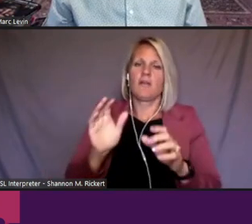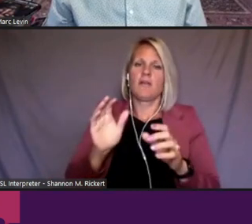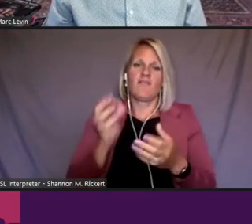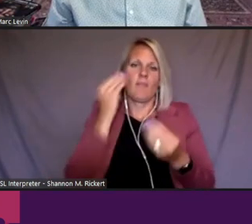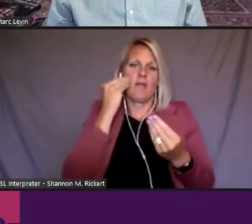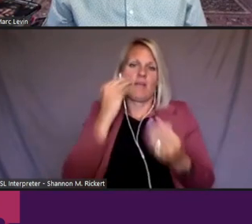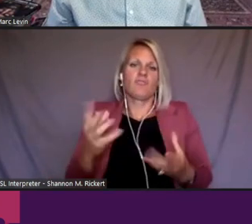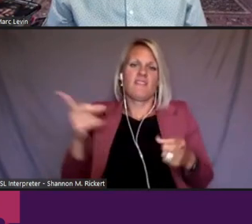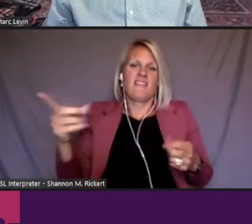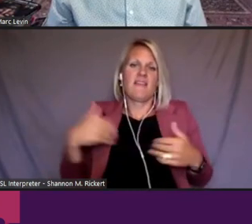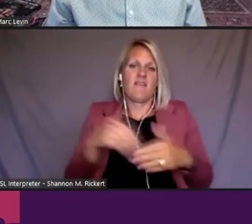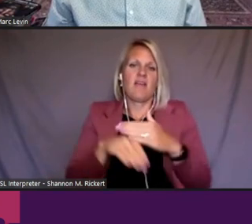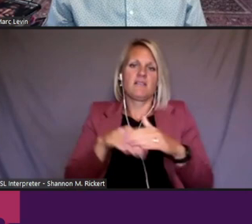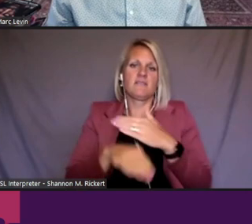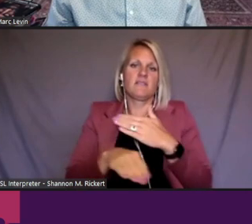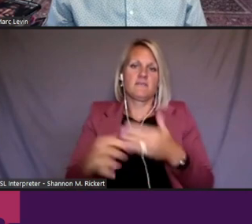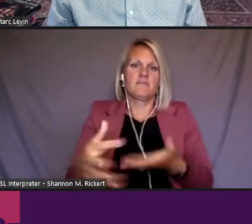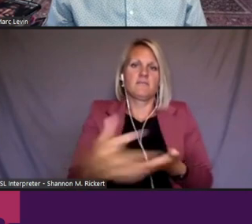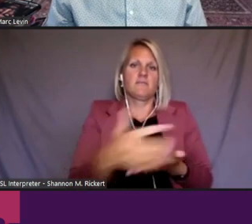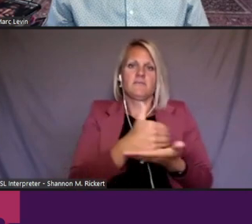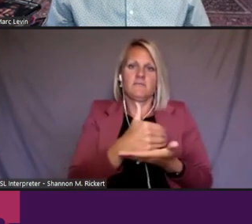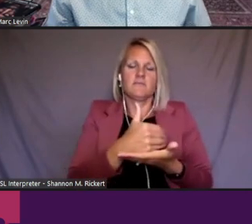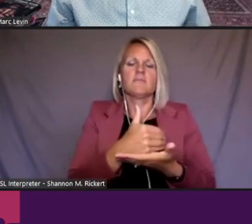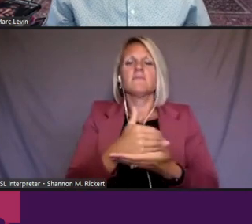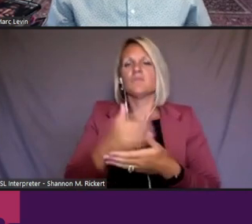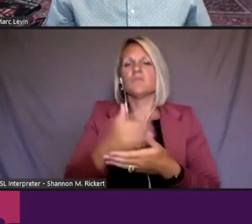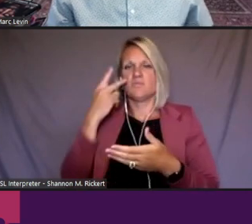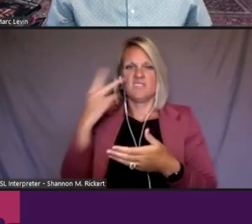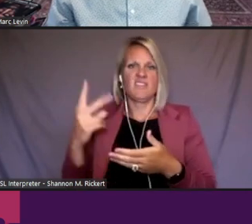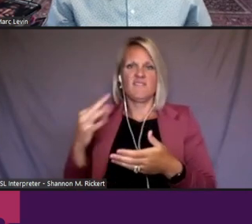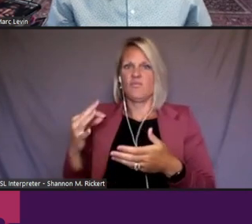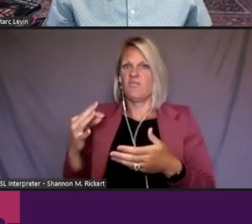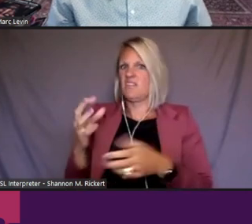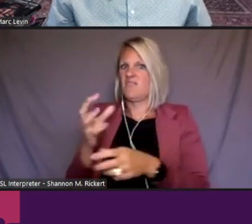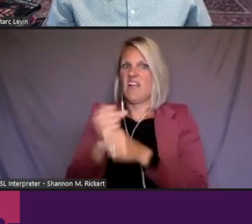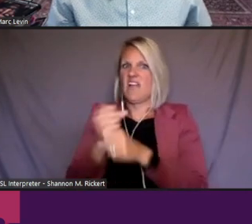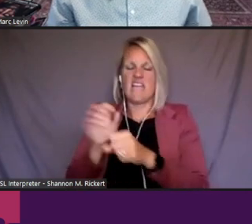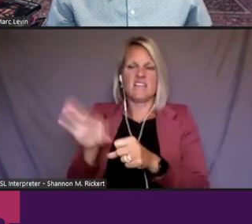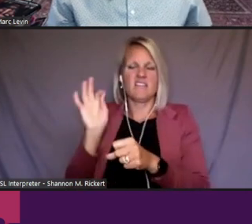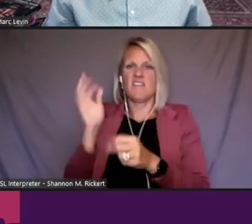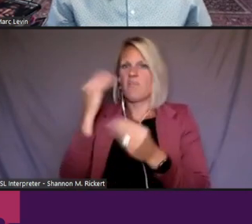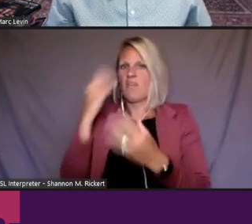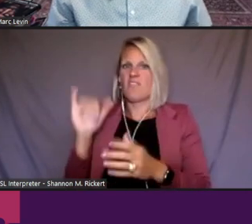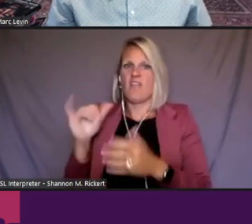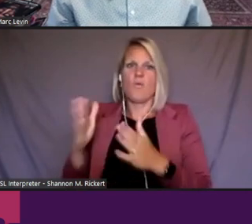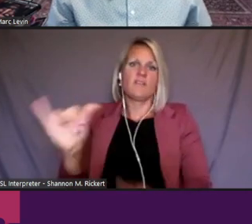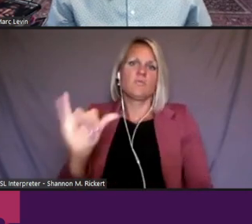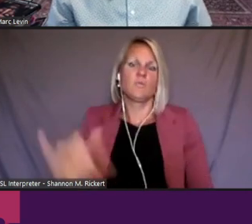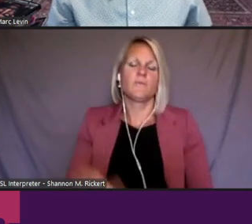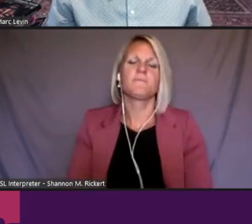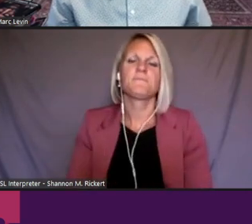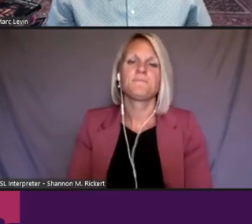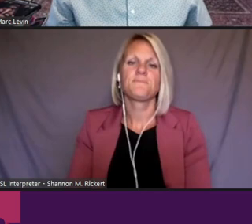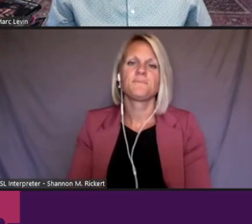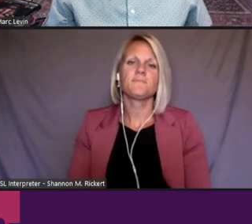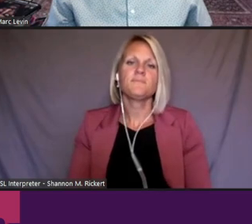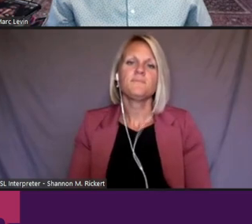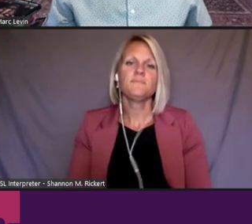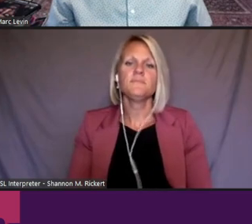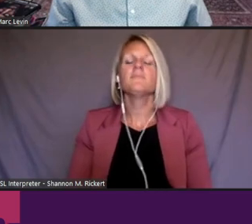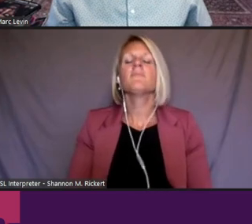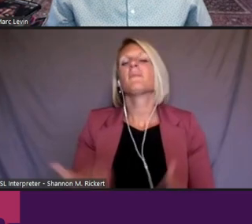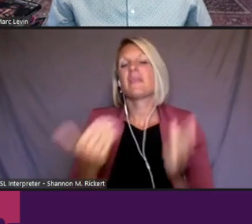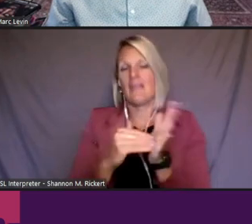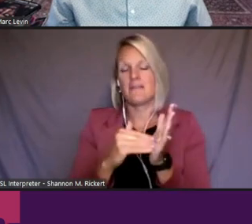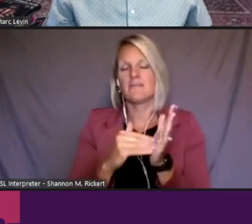to see, you know, if we could, uh, get, get, get get any information, um, that way. But, um, again, uh, these were, these were